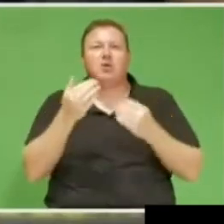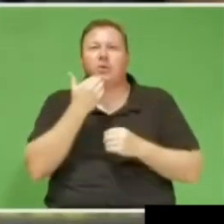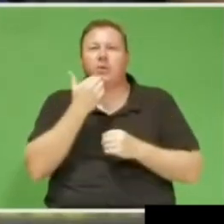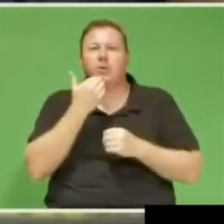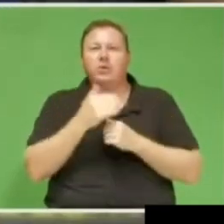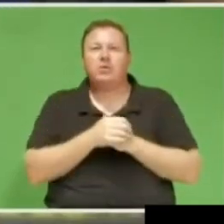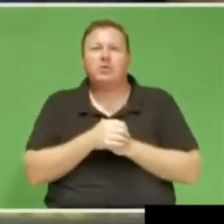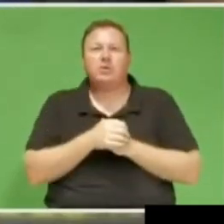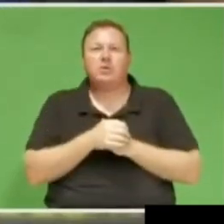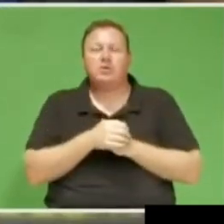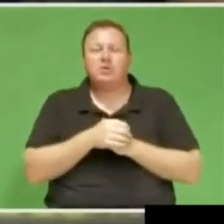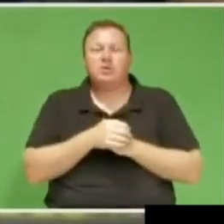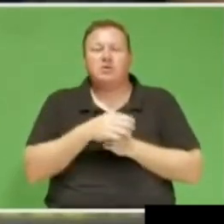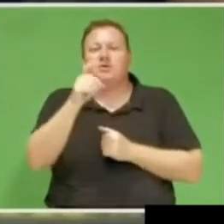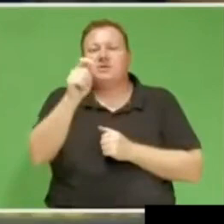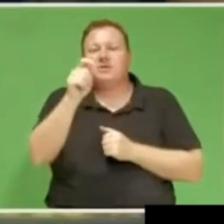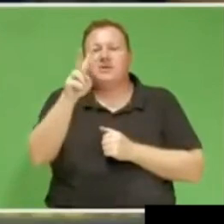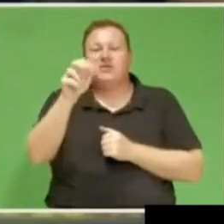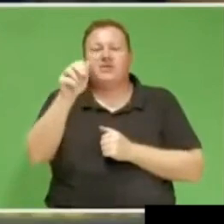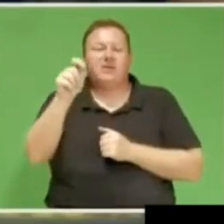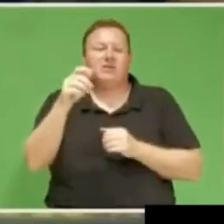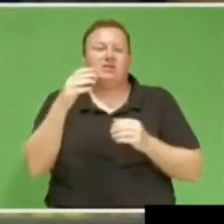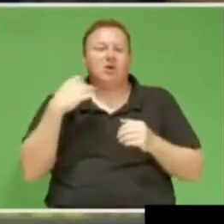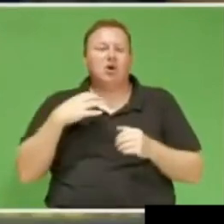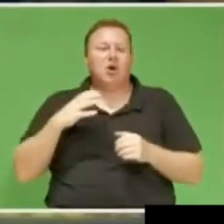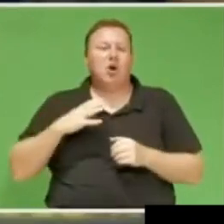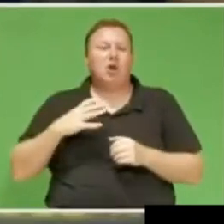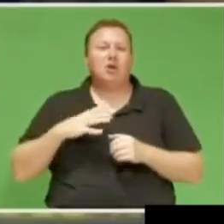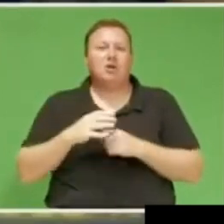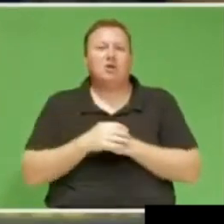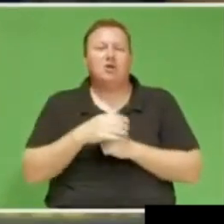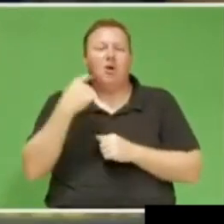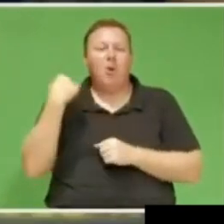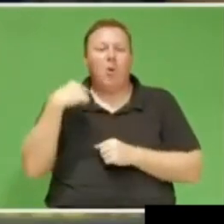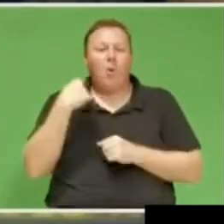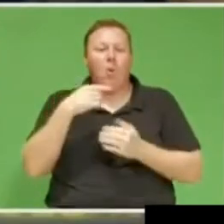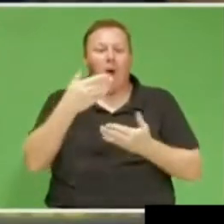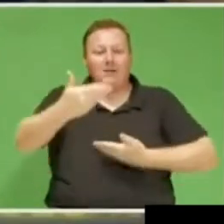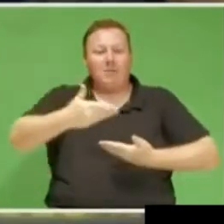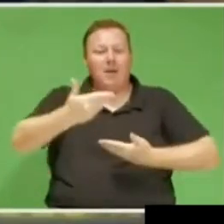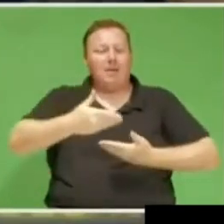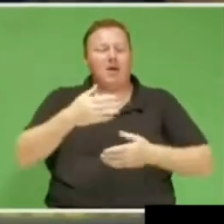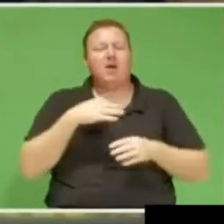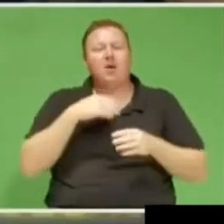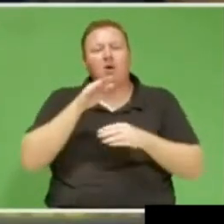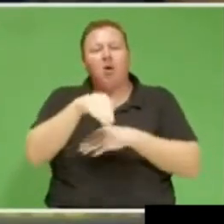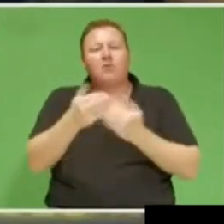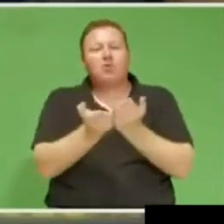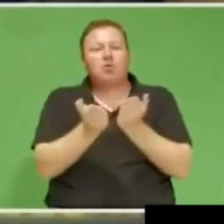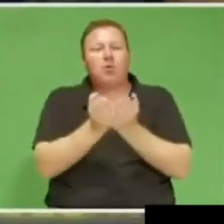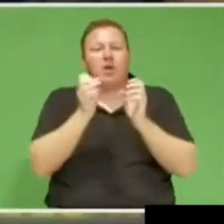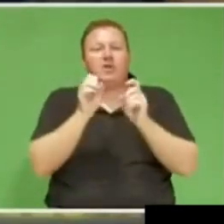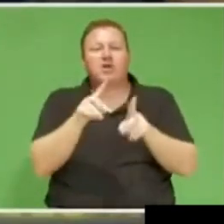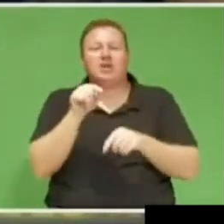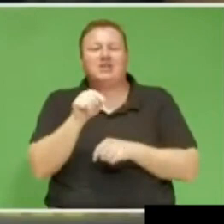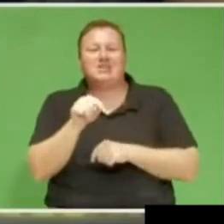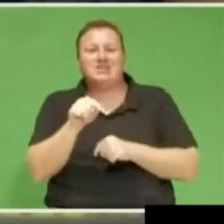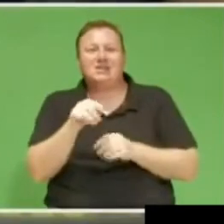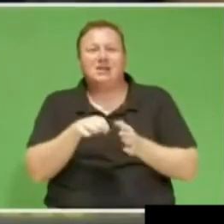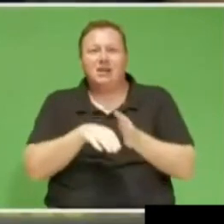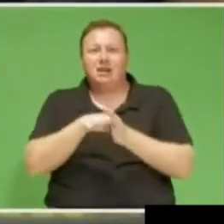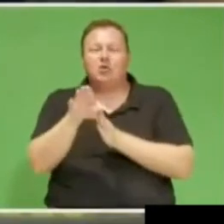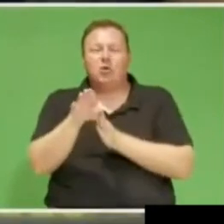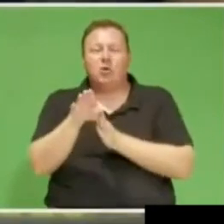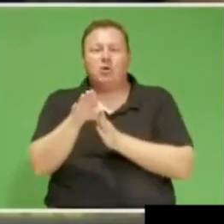being tivet colleges this is despite the fact that the white paper for post-school education and training proposes increasing